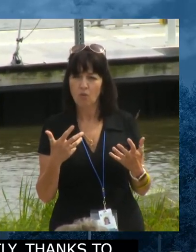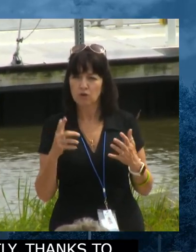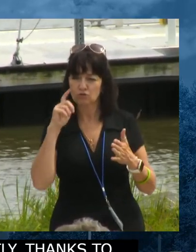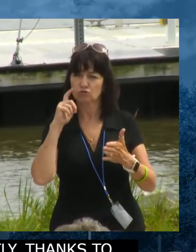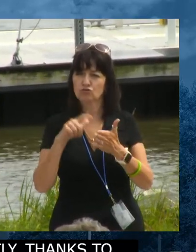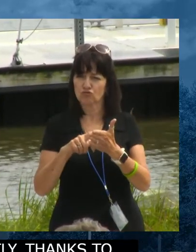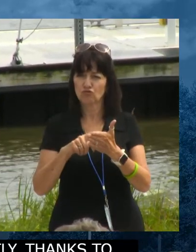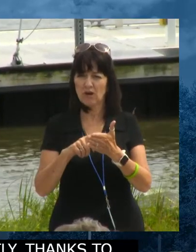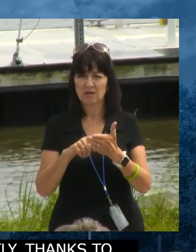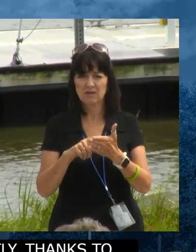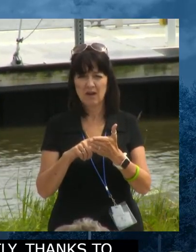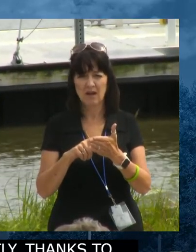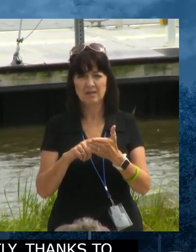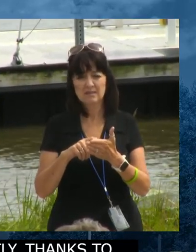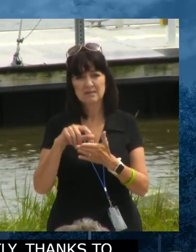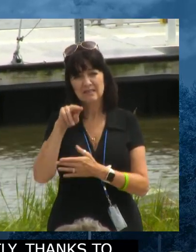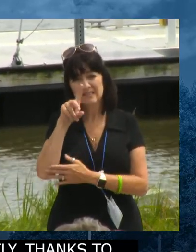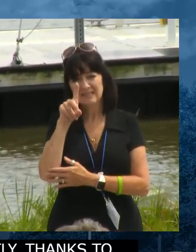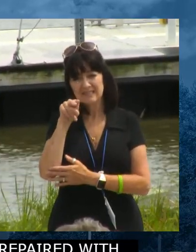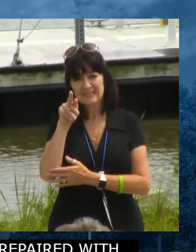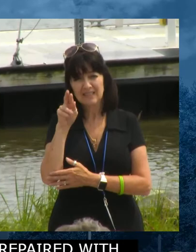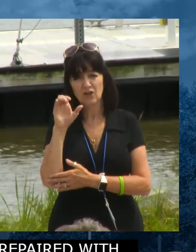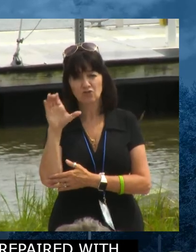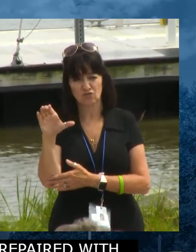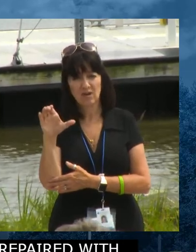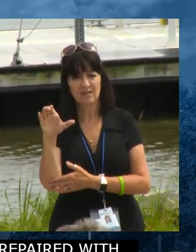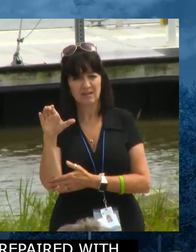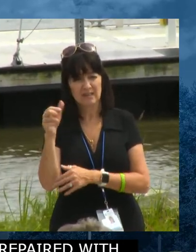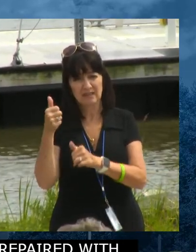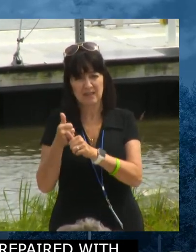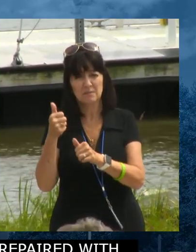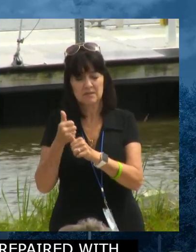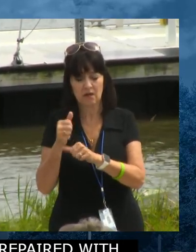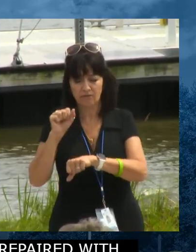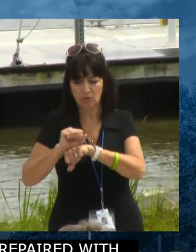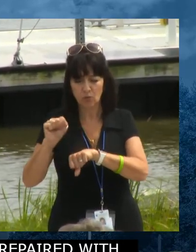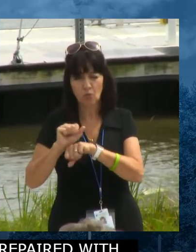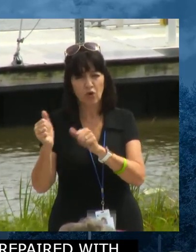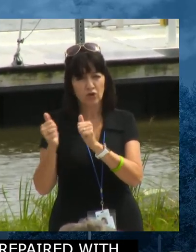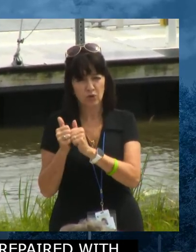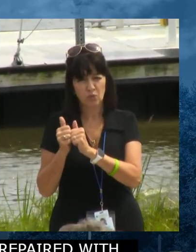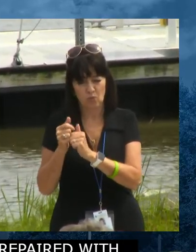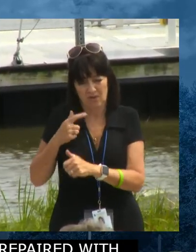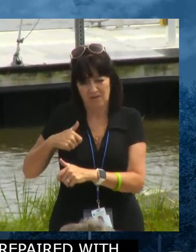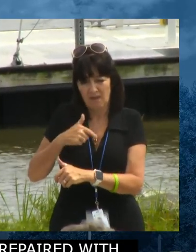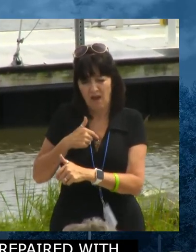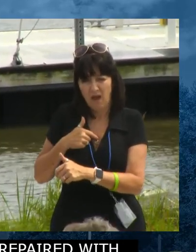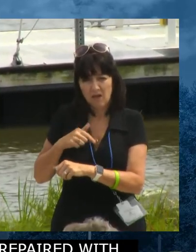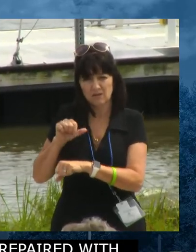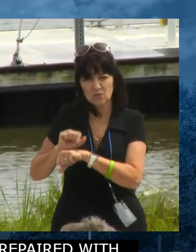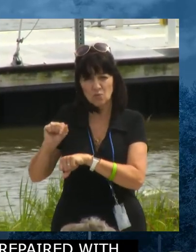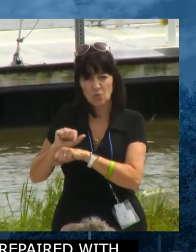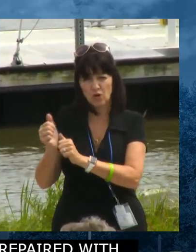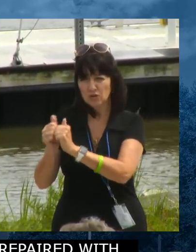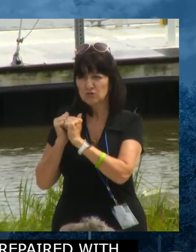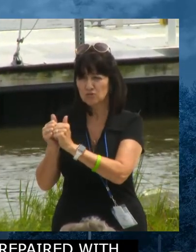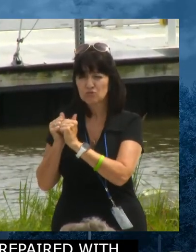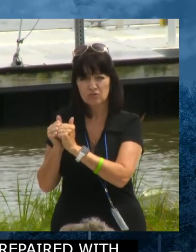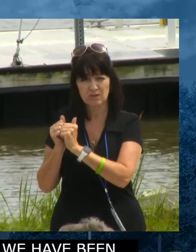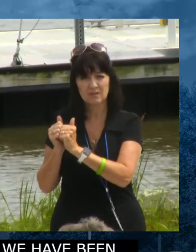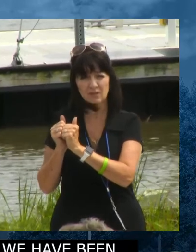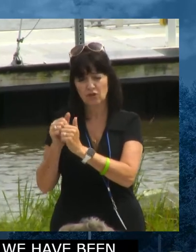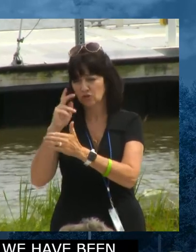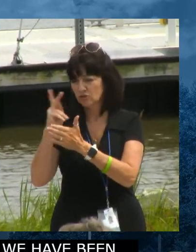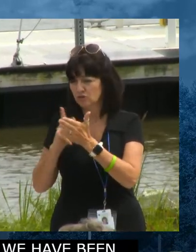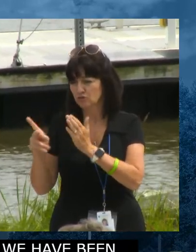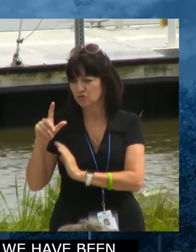First and foremost, DENREC themselves have been working with us. And while Secretary Garvin's